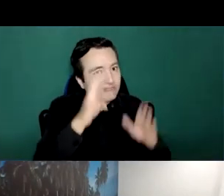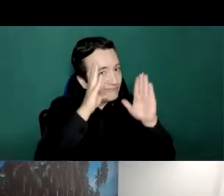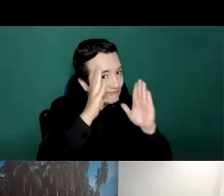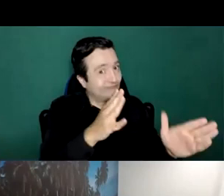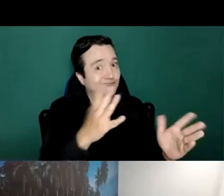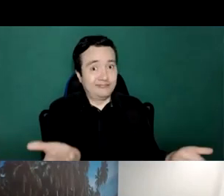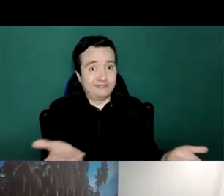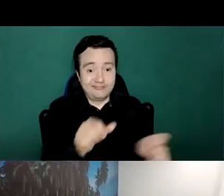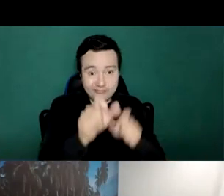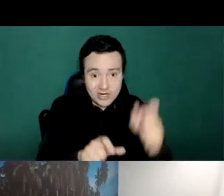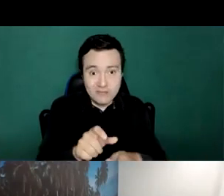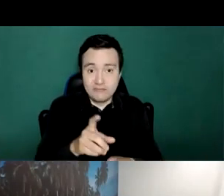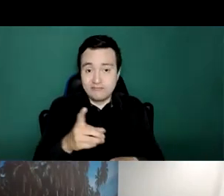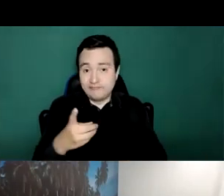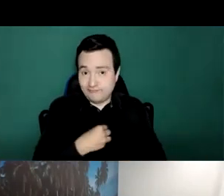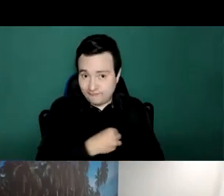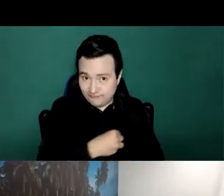addressing uh the pandemic